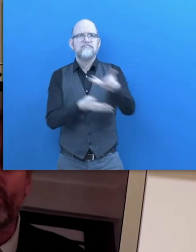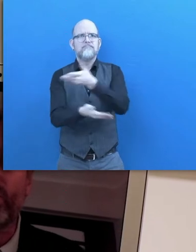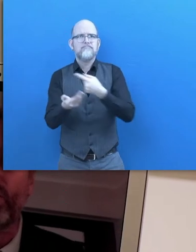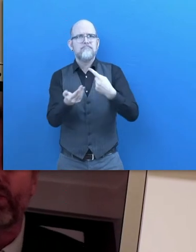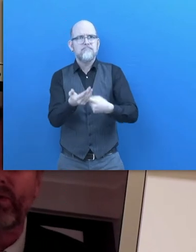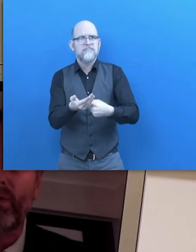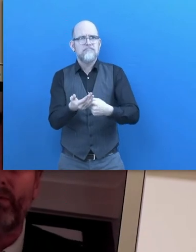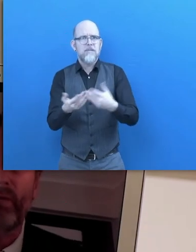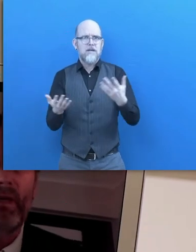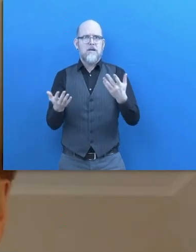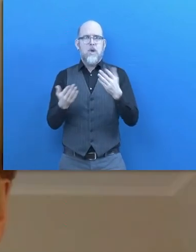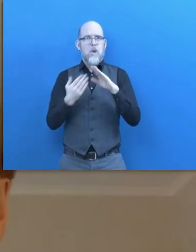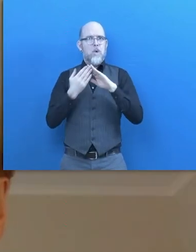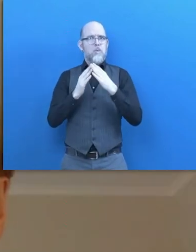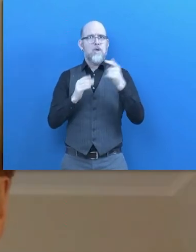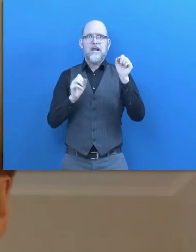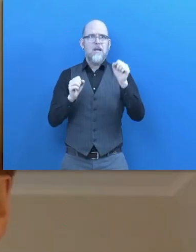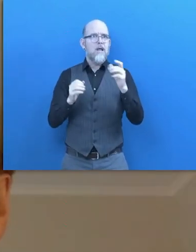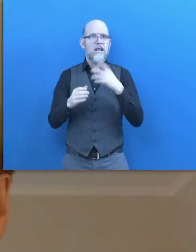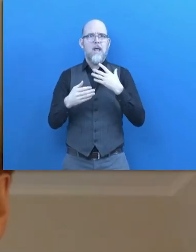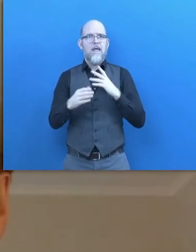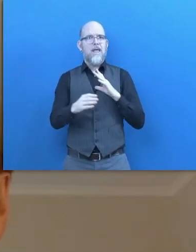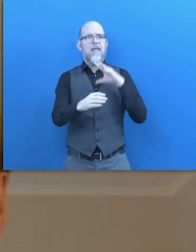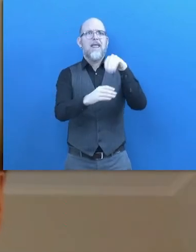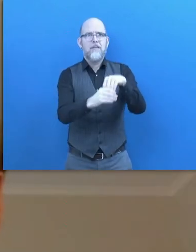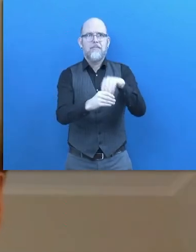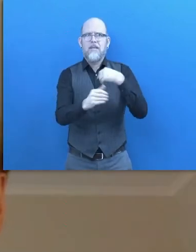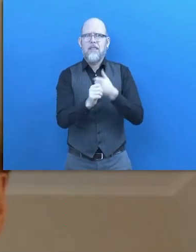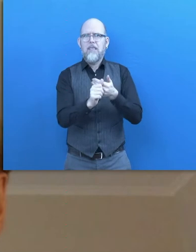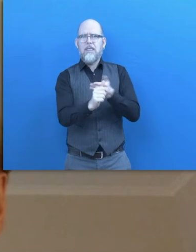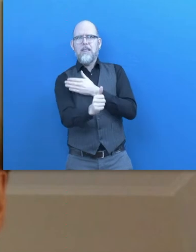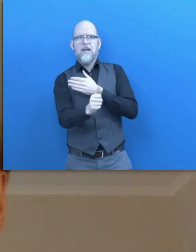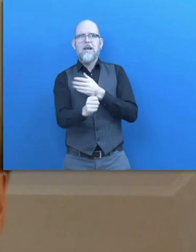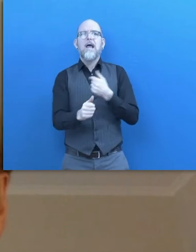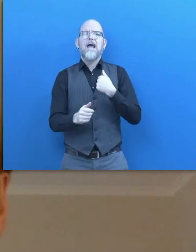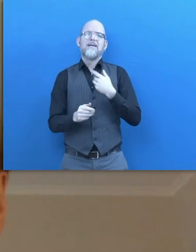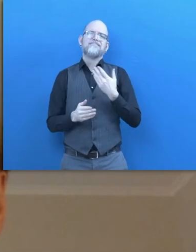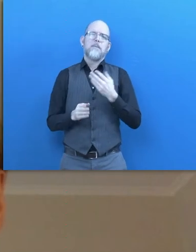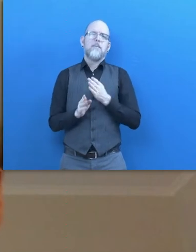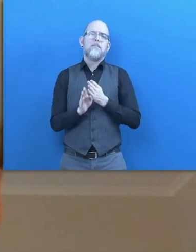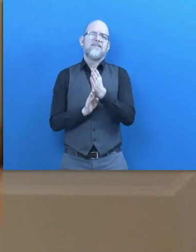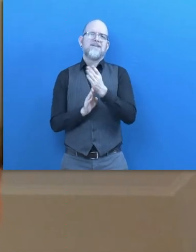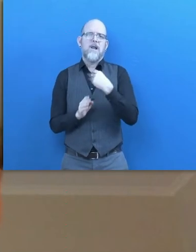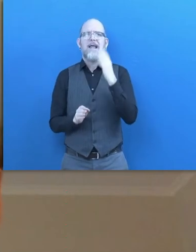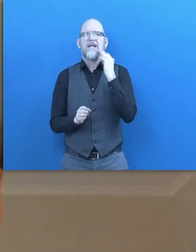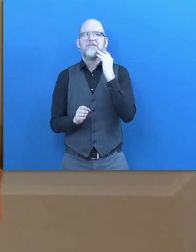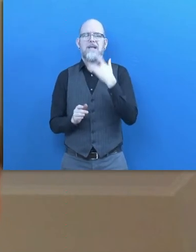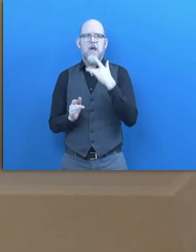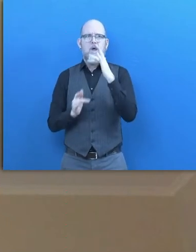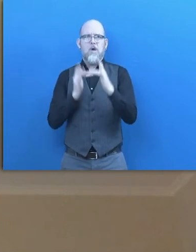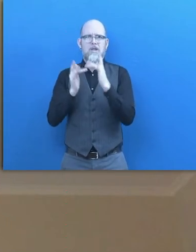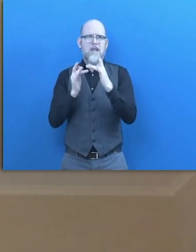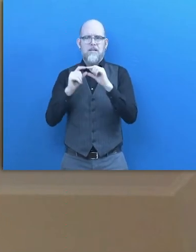join communities, and so on. I had the professional experience in building online portals. I